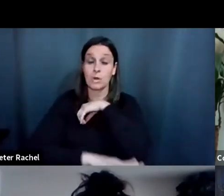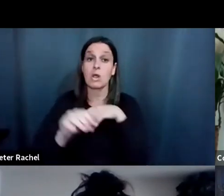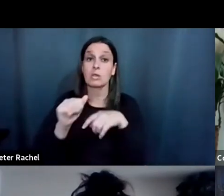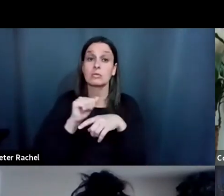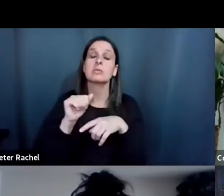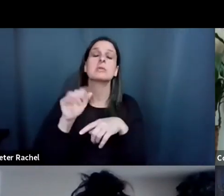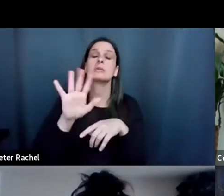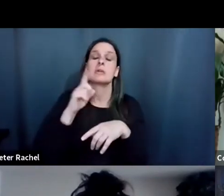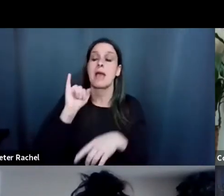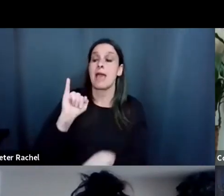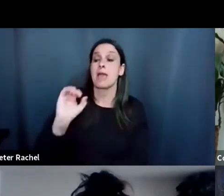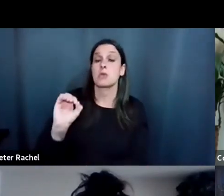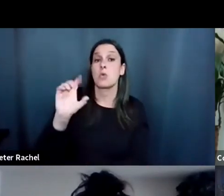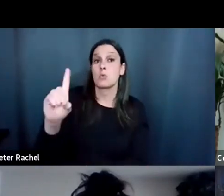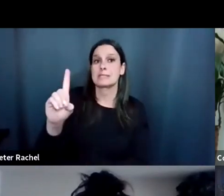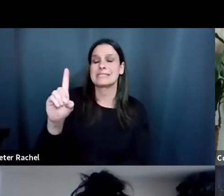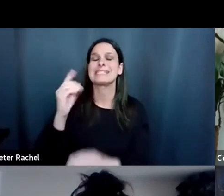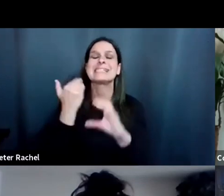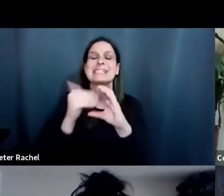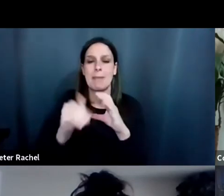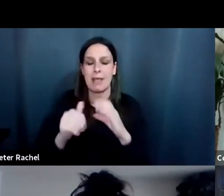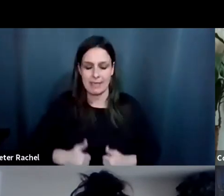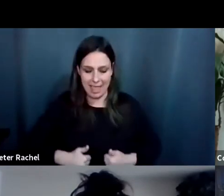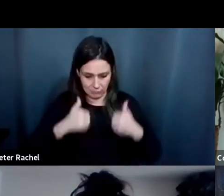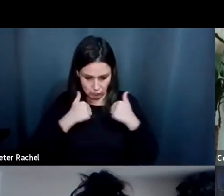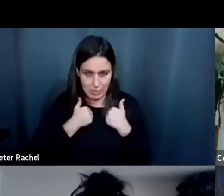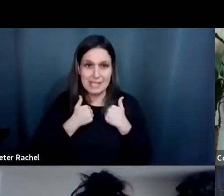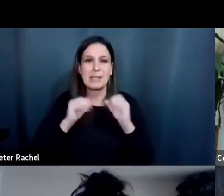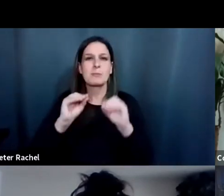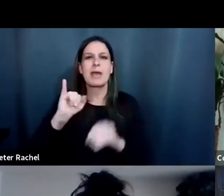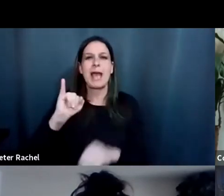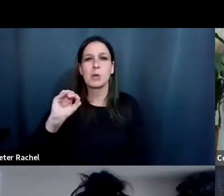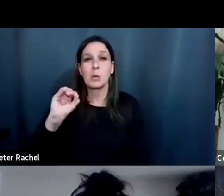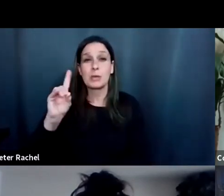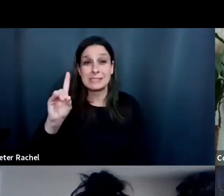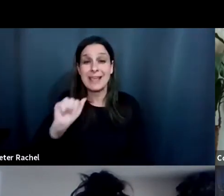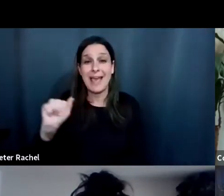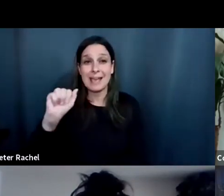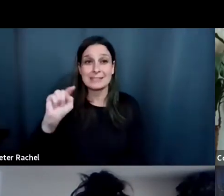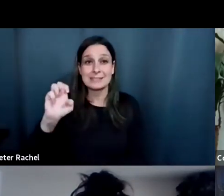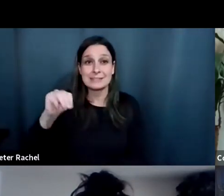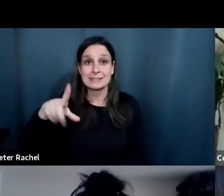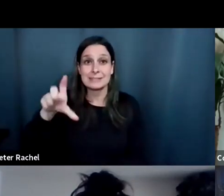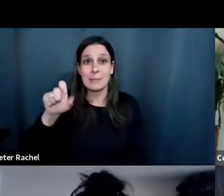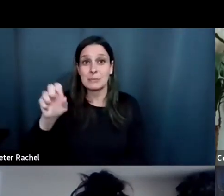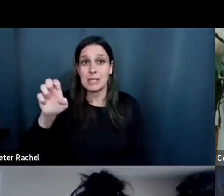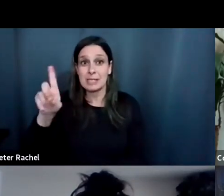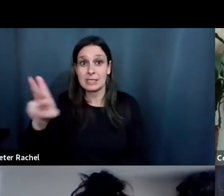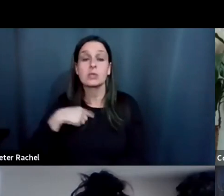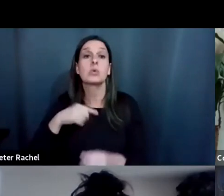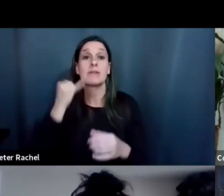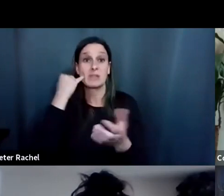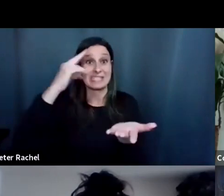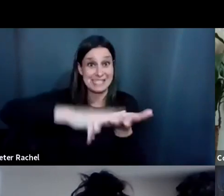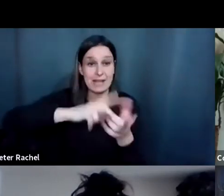IOD website that I, or email address rather that I put in the chat, you'll get a notice the next time we, um, have